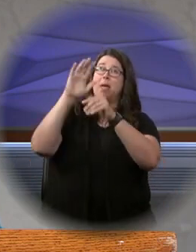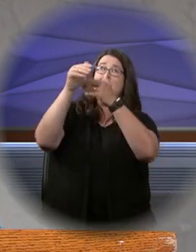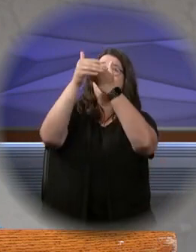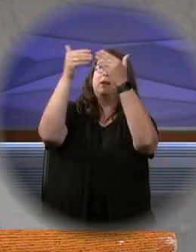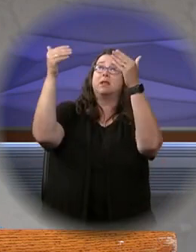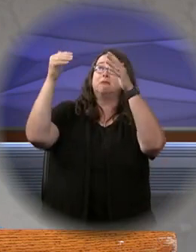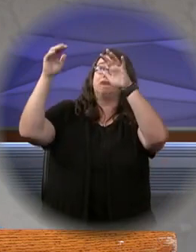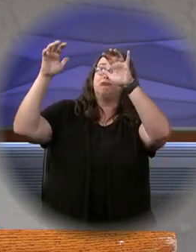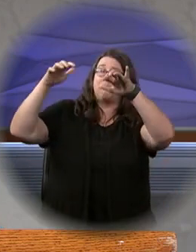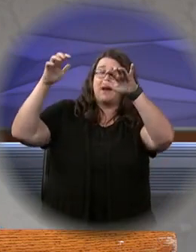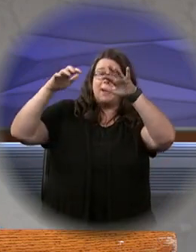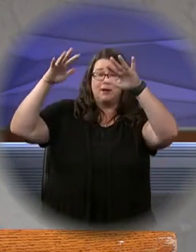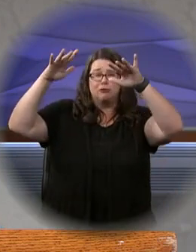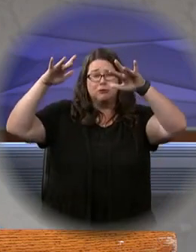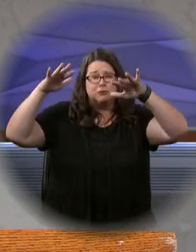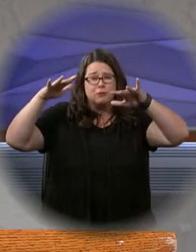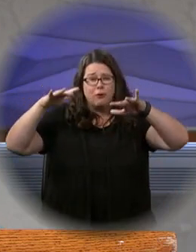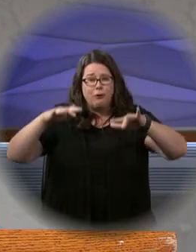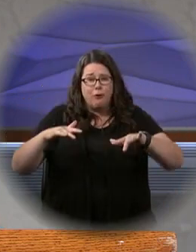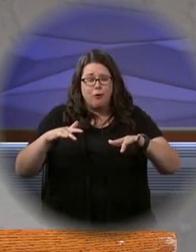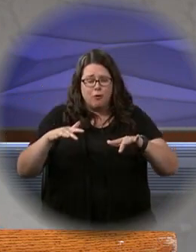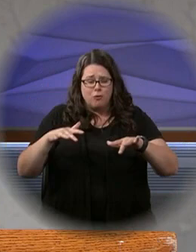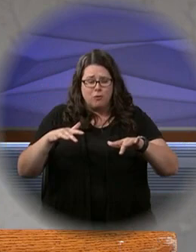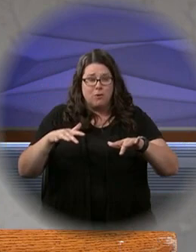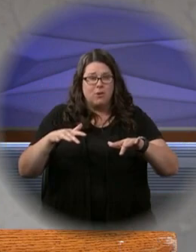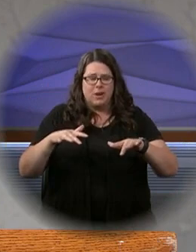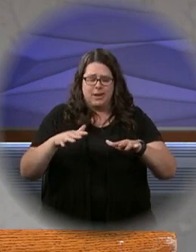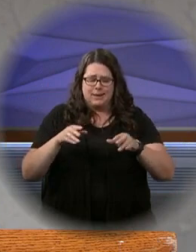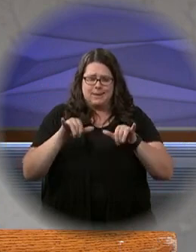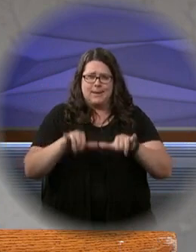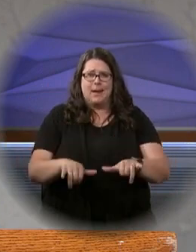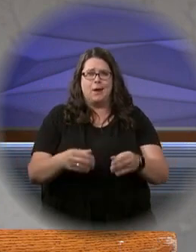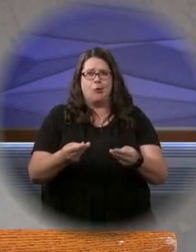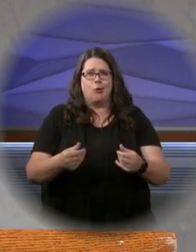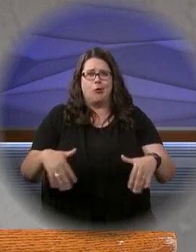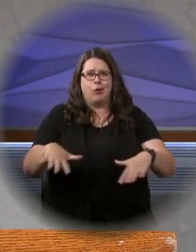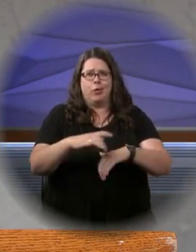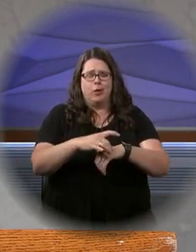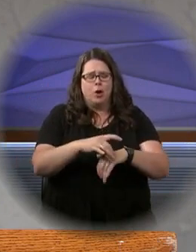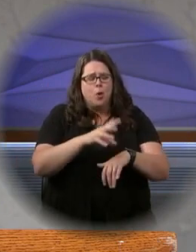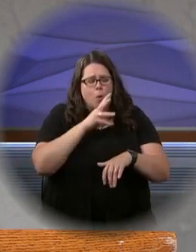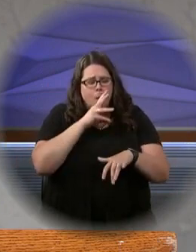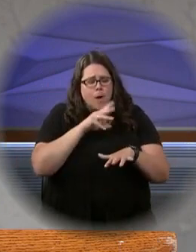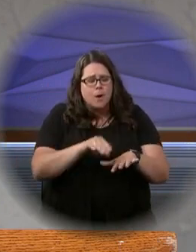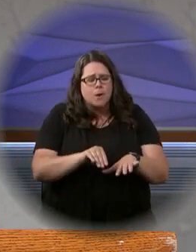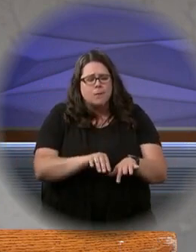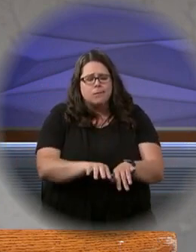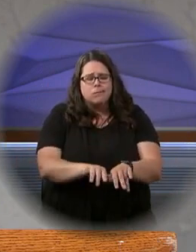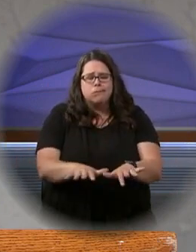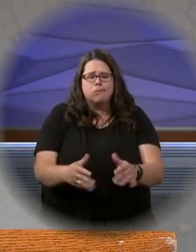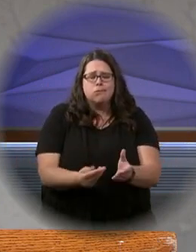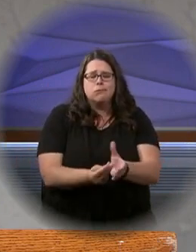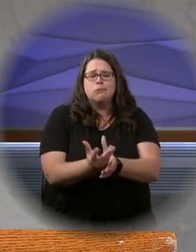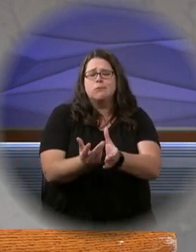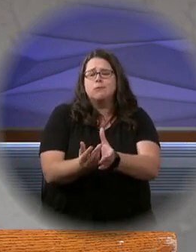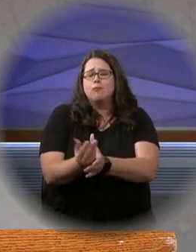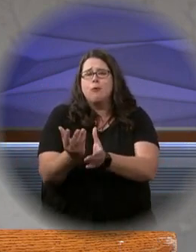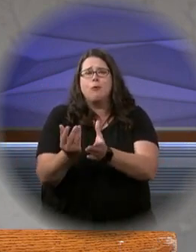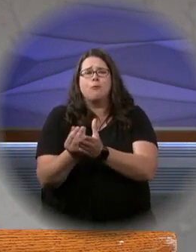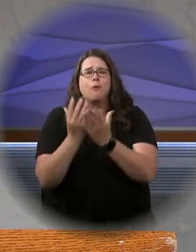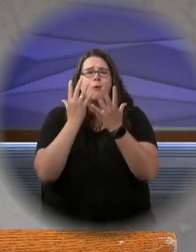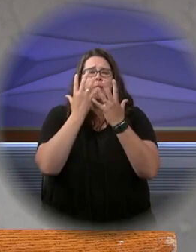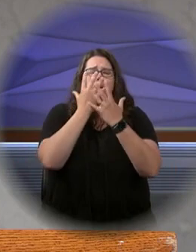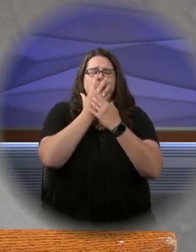the rain and snow come down, and do not return there till they have watered the earth, making it fertile